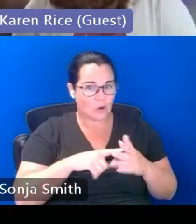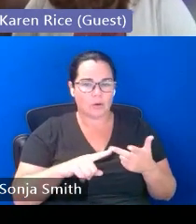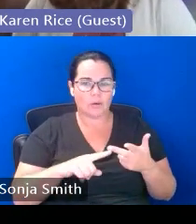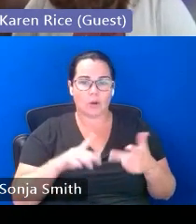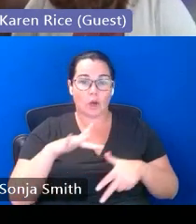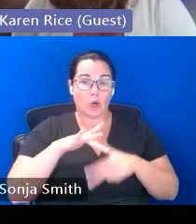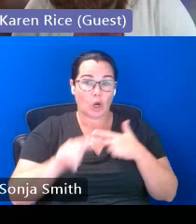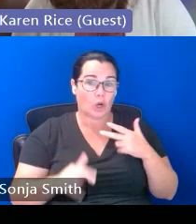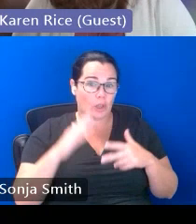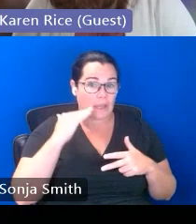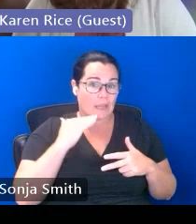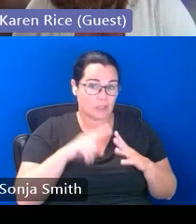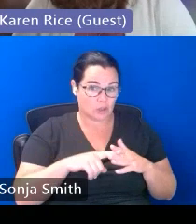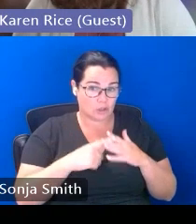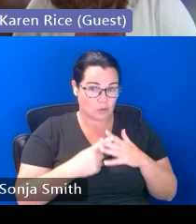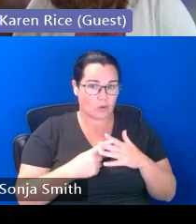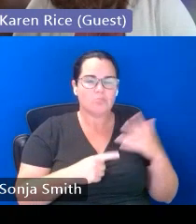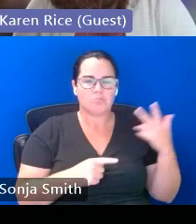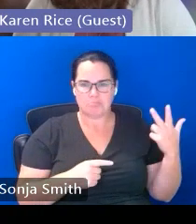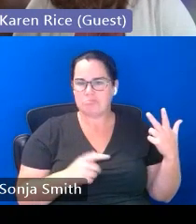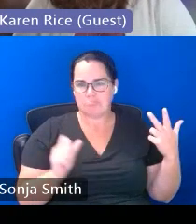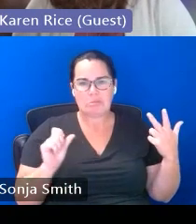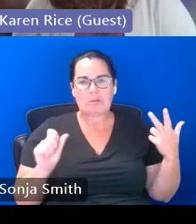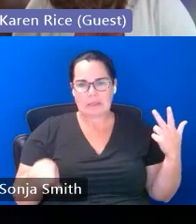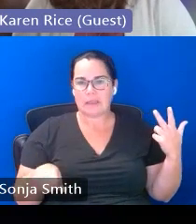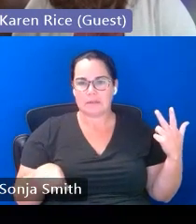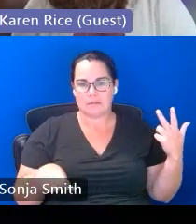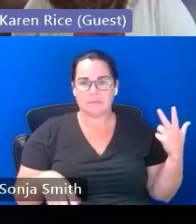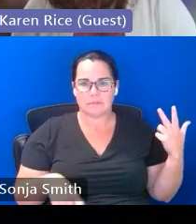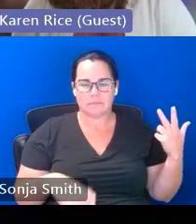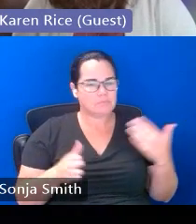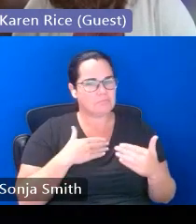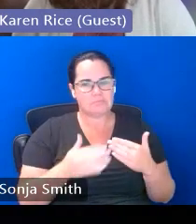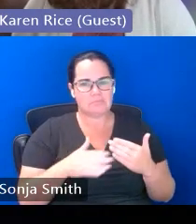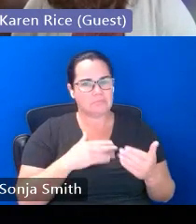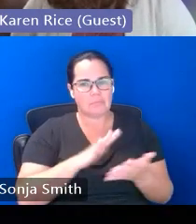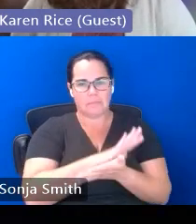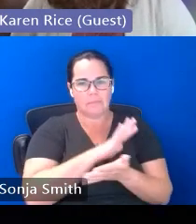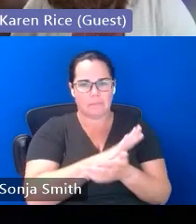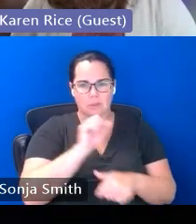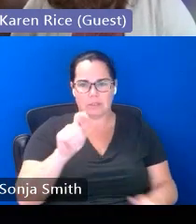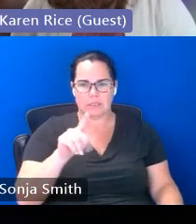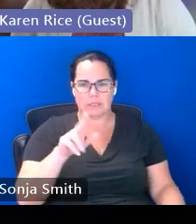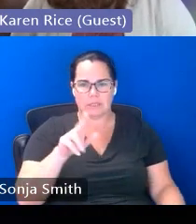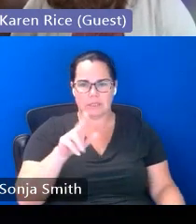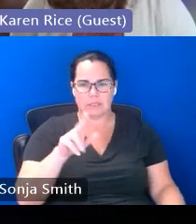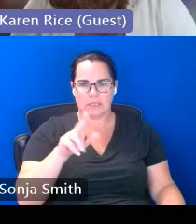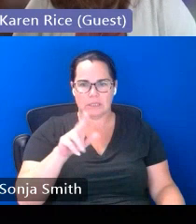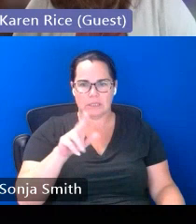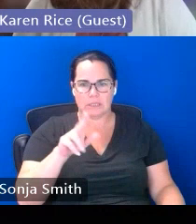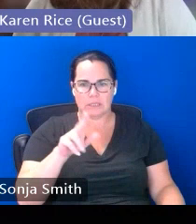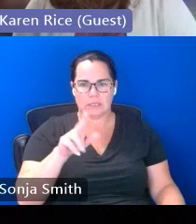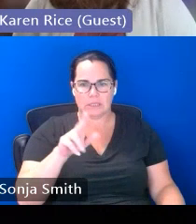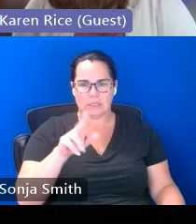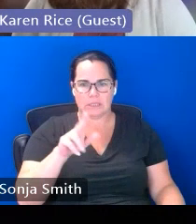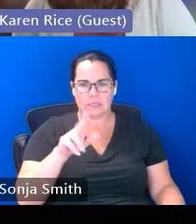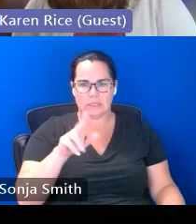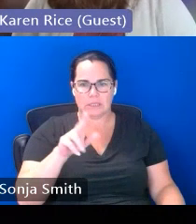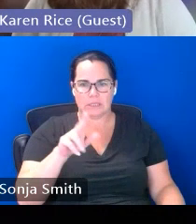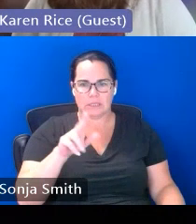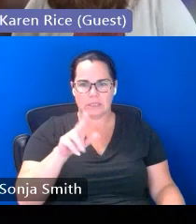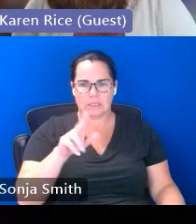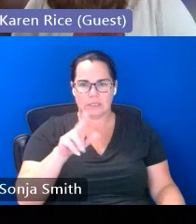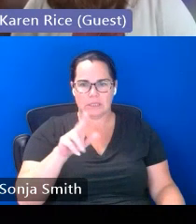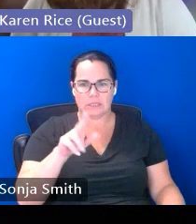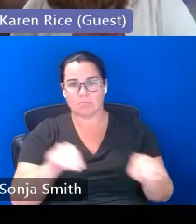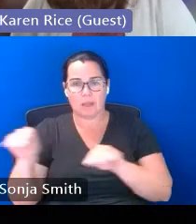resources that can be accessed by families regardless of their immigration status and of course this also applies to migrant students that they have the right to free